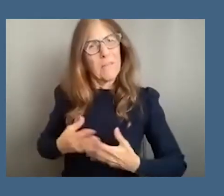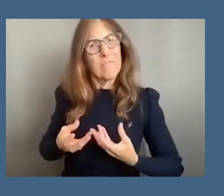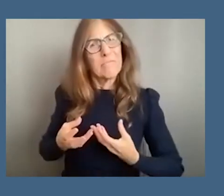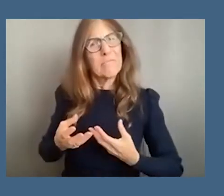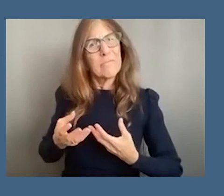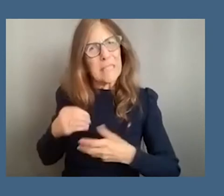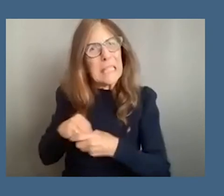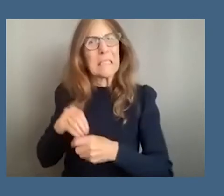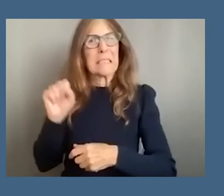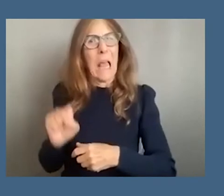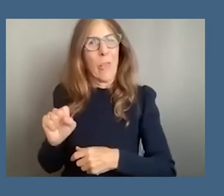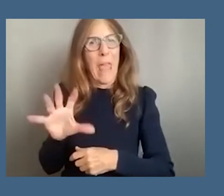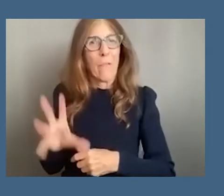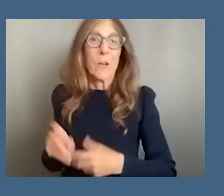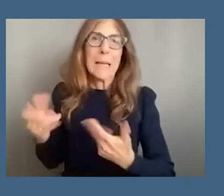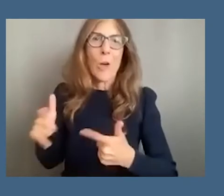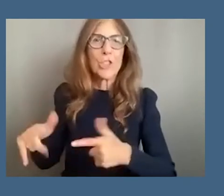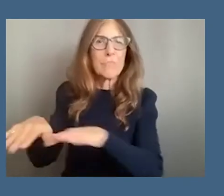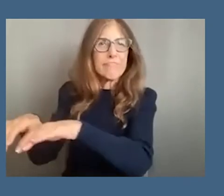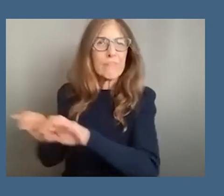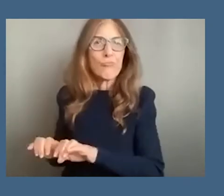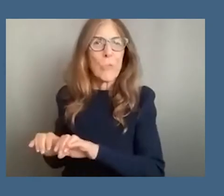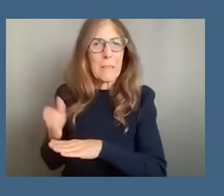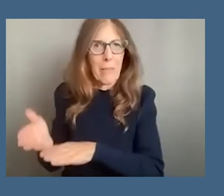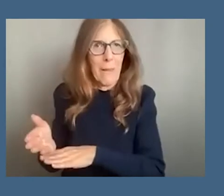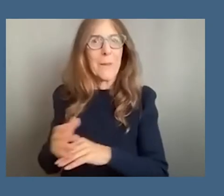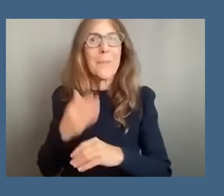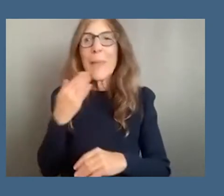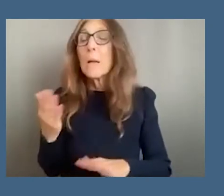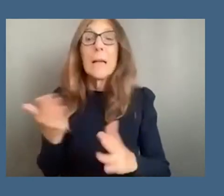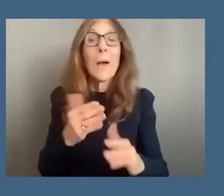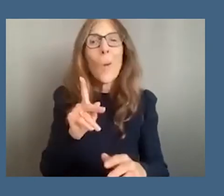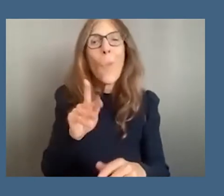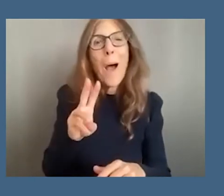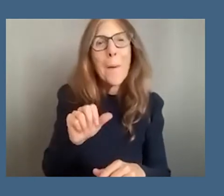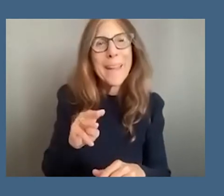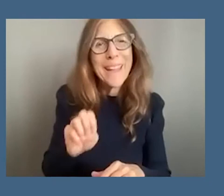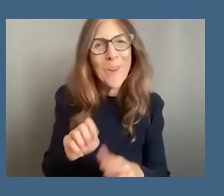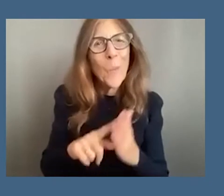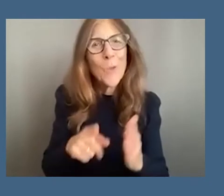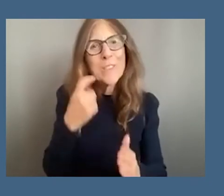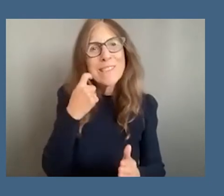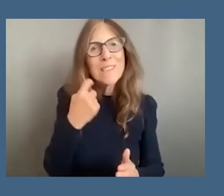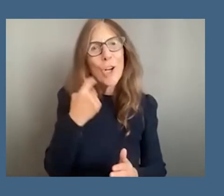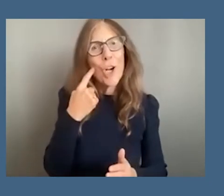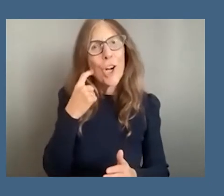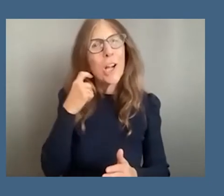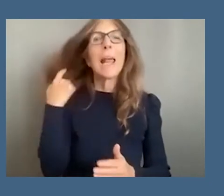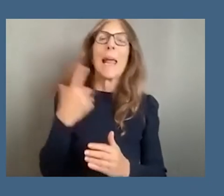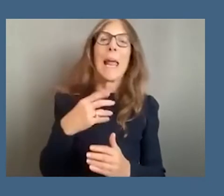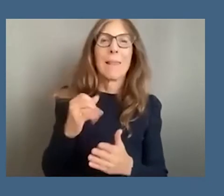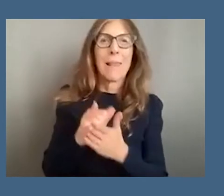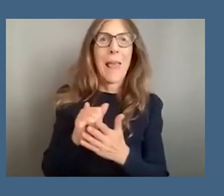so thank you for that killin i would like to turn to you kwame in light of what we've just heard and the kind of